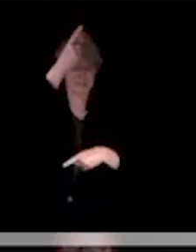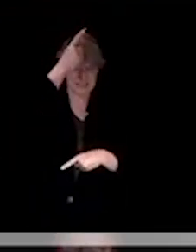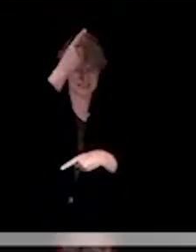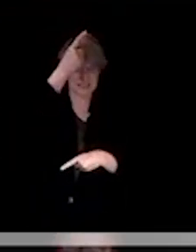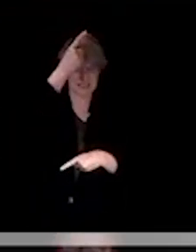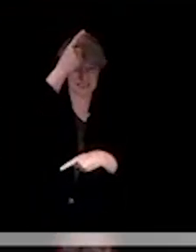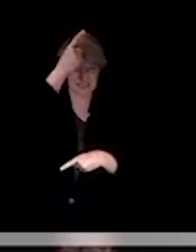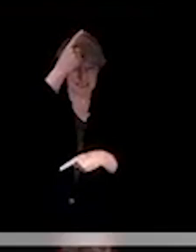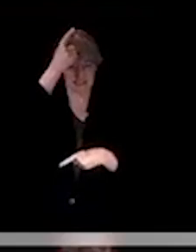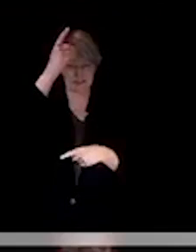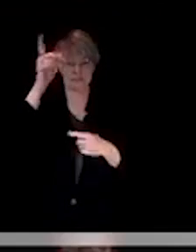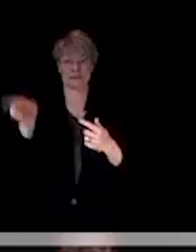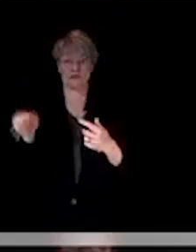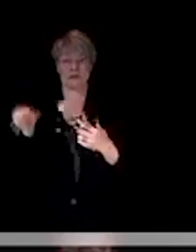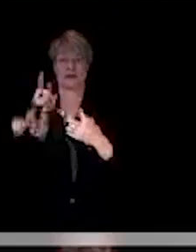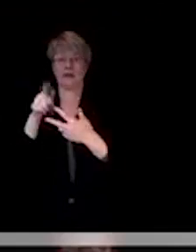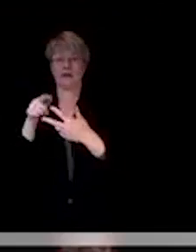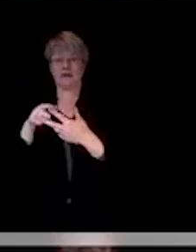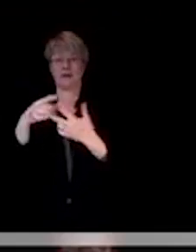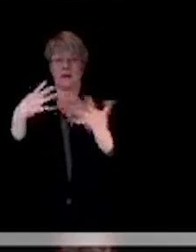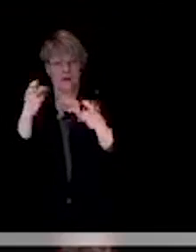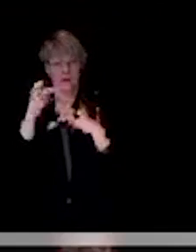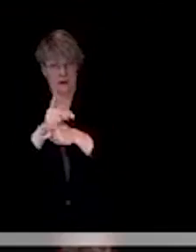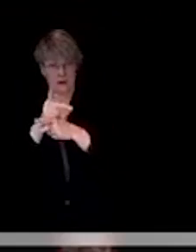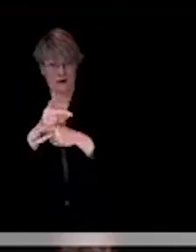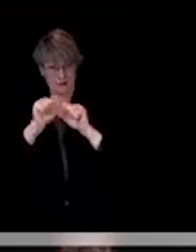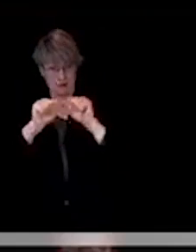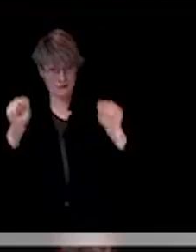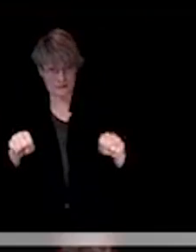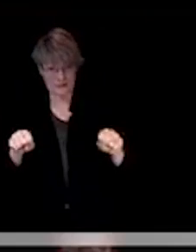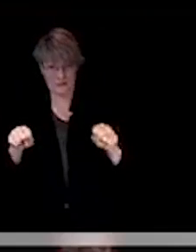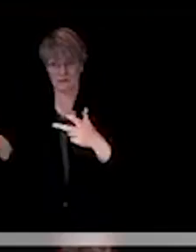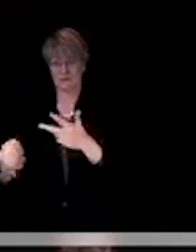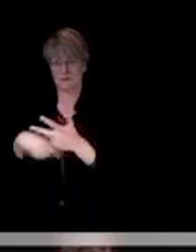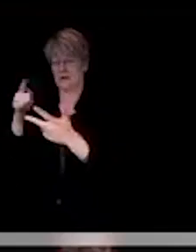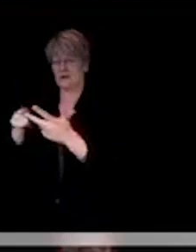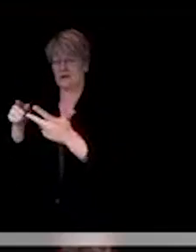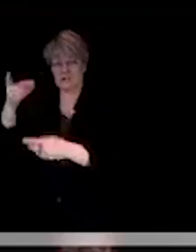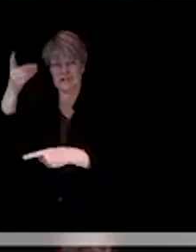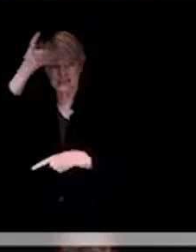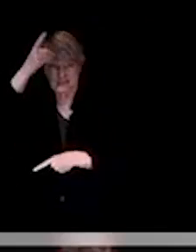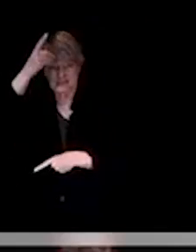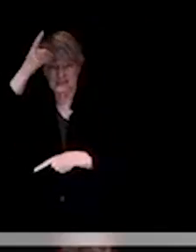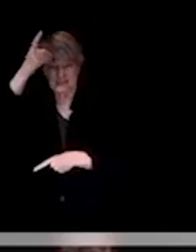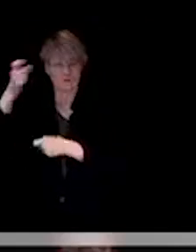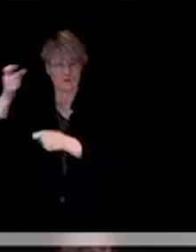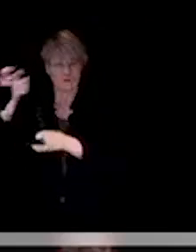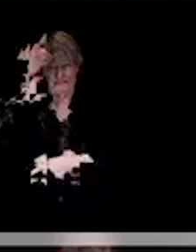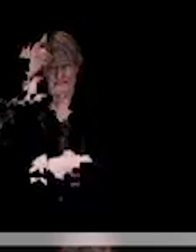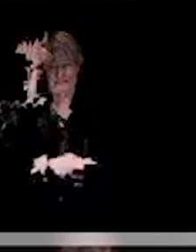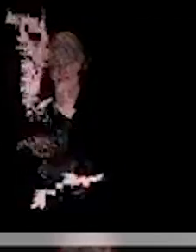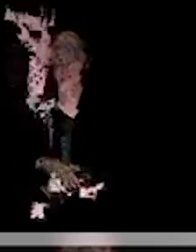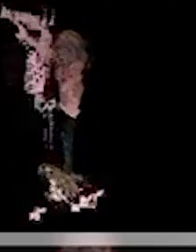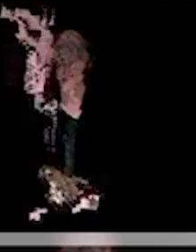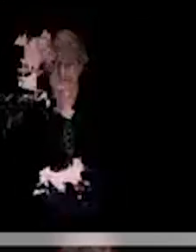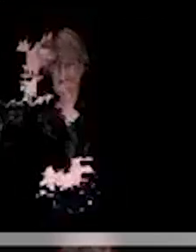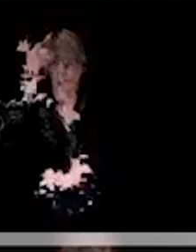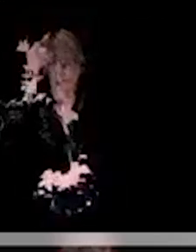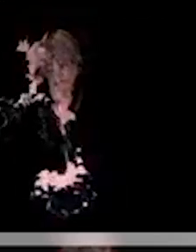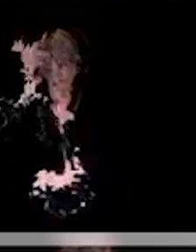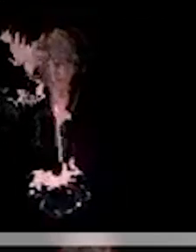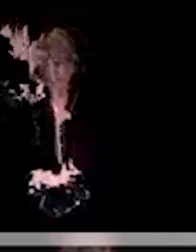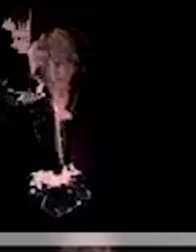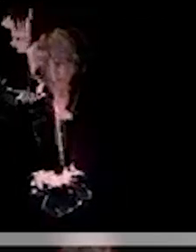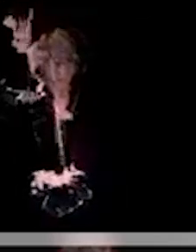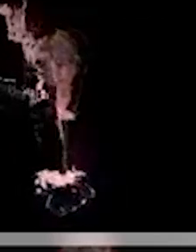and COVID deaths. The healthcare system looks at our hospitalizations and our ICU numbers. And then disease control has a variety of